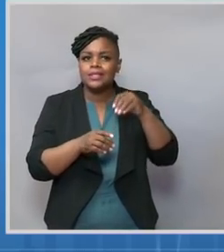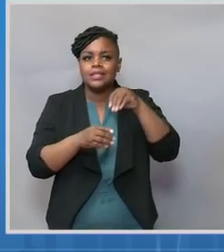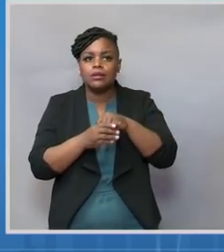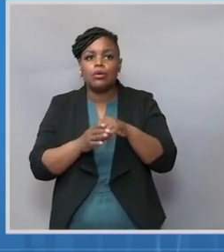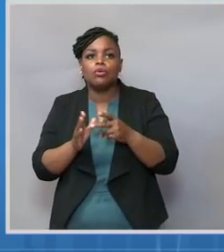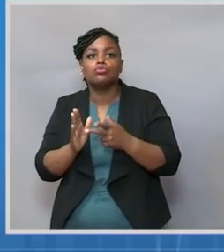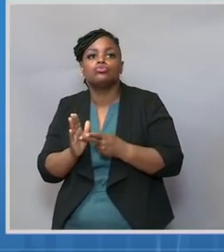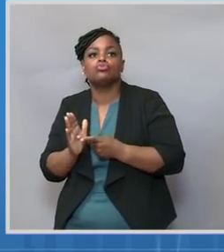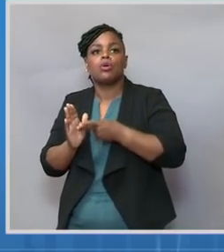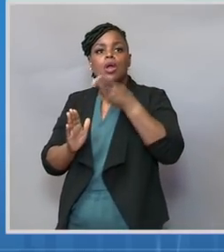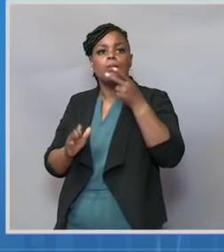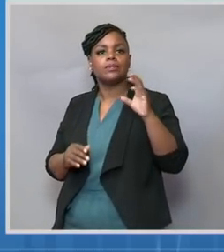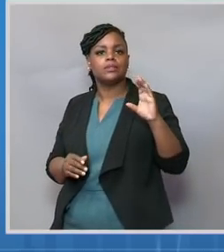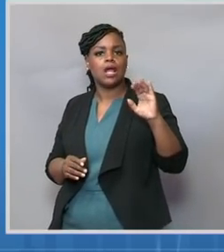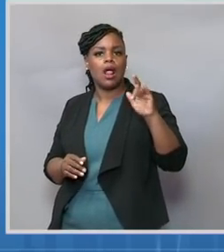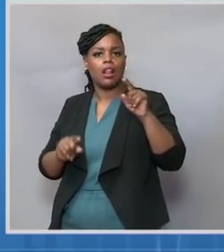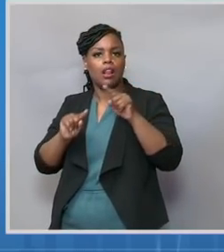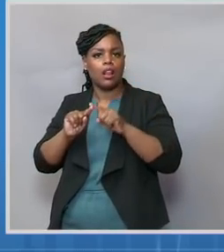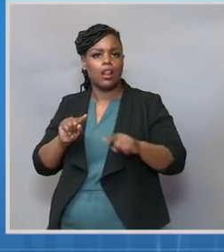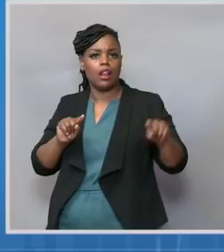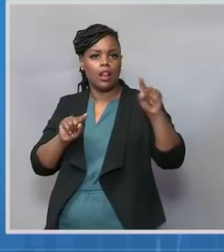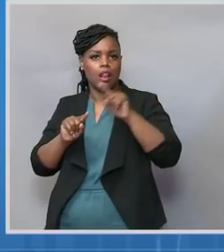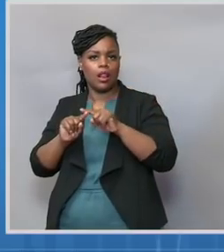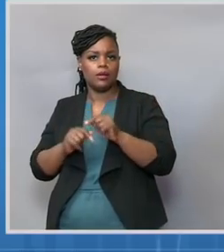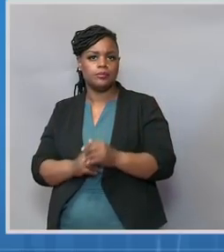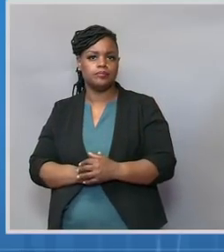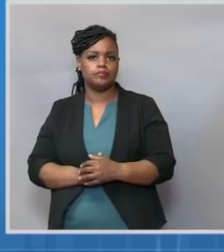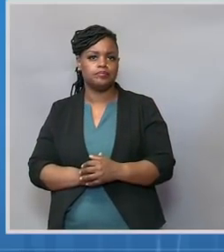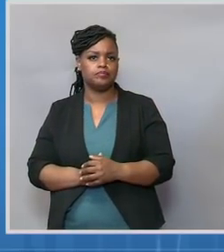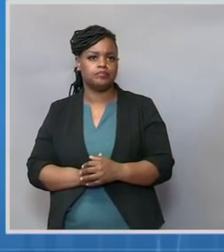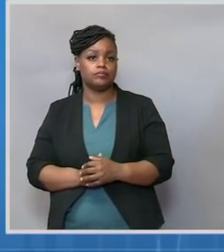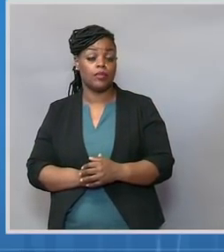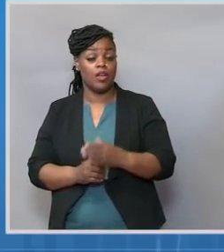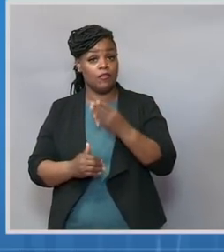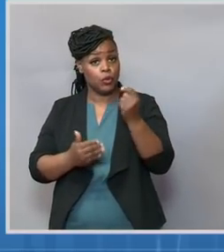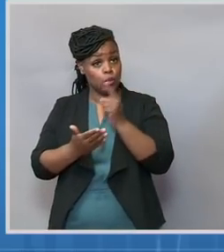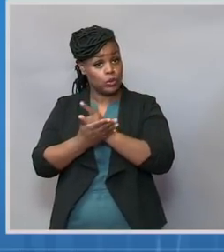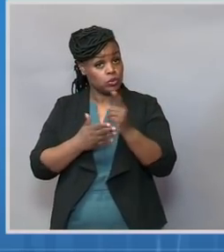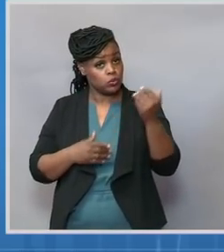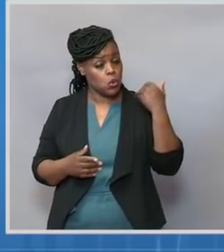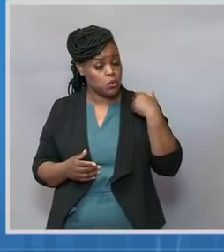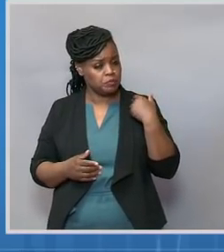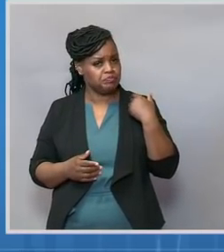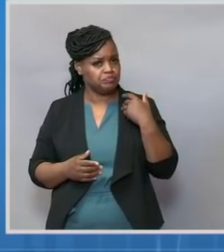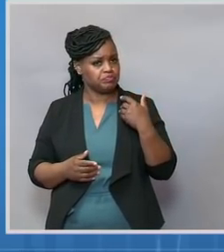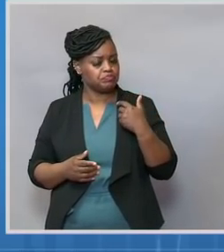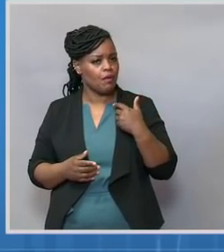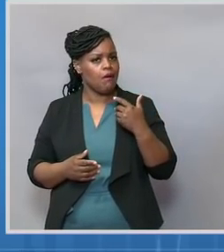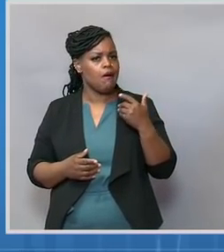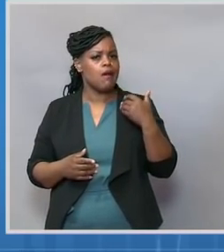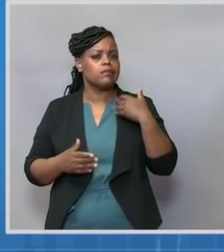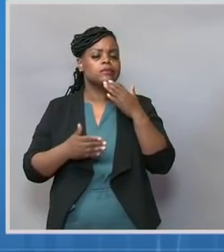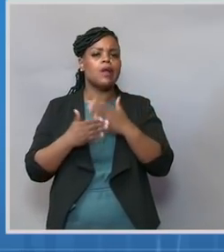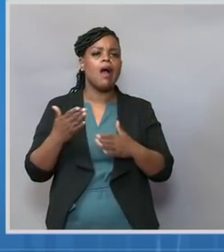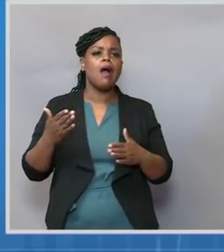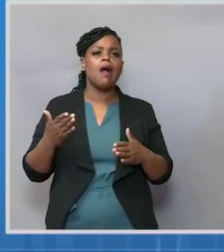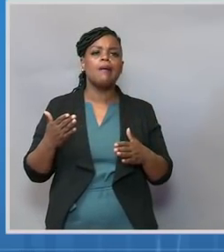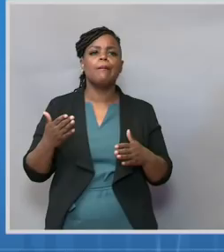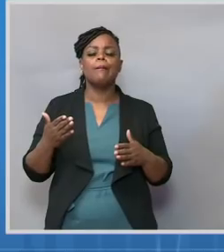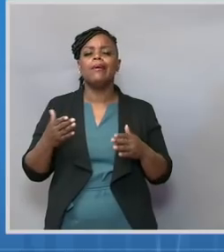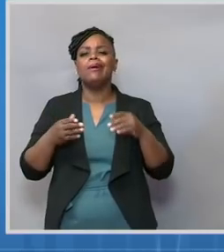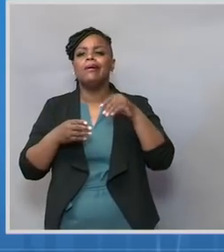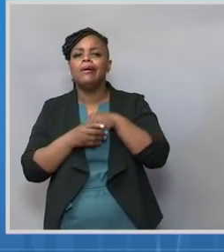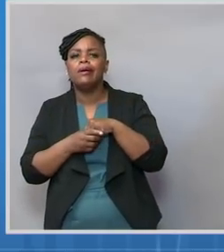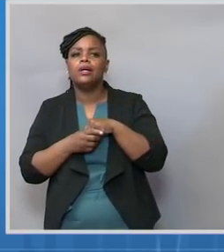as I mentioned to you a few weeks ago, there are several of these that are now in various stages of trial. But I want to